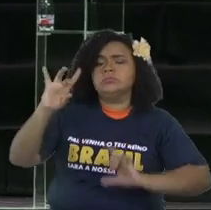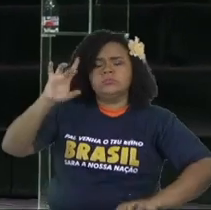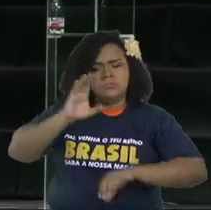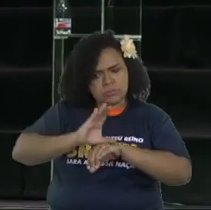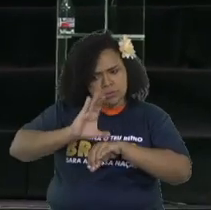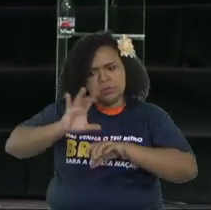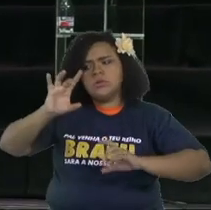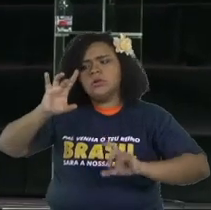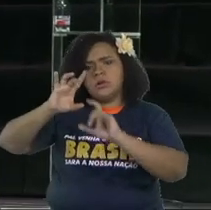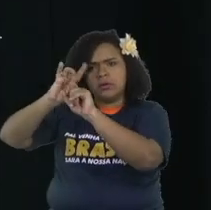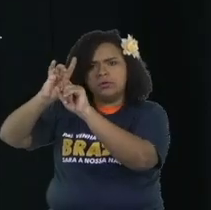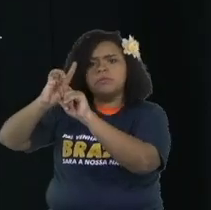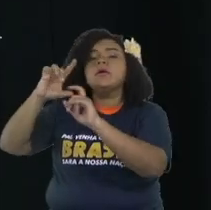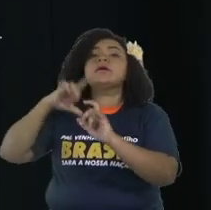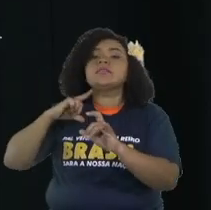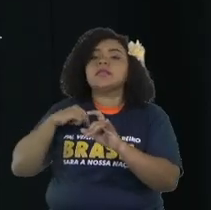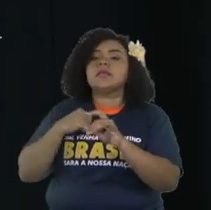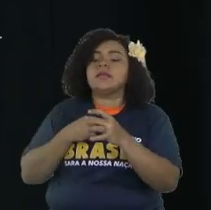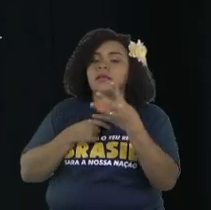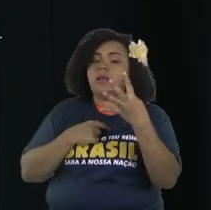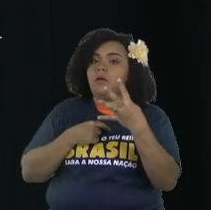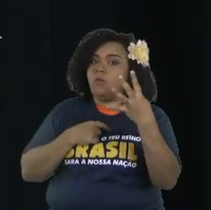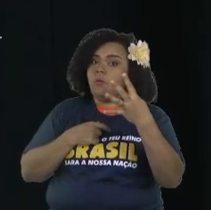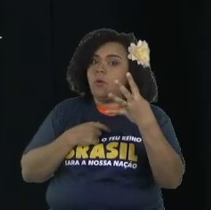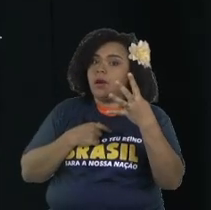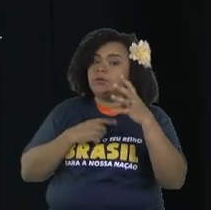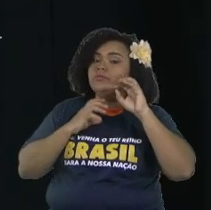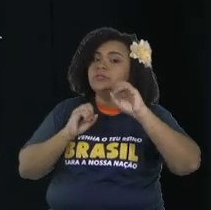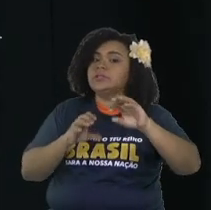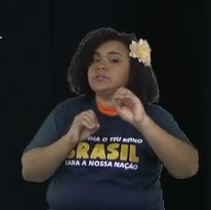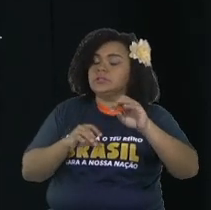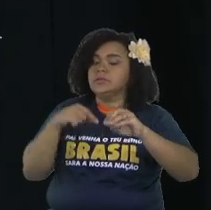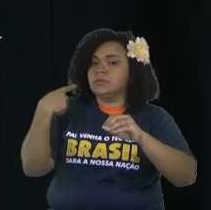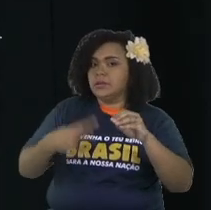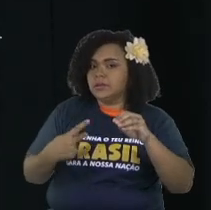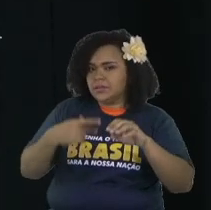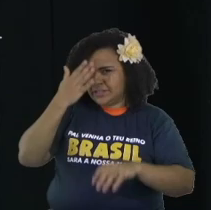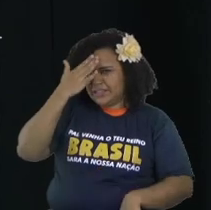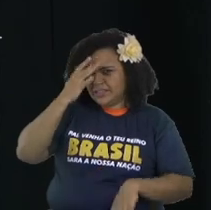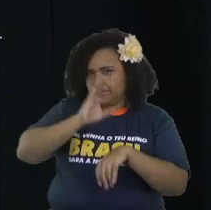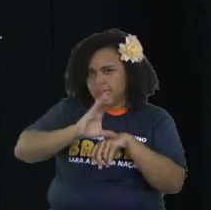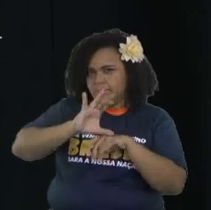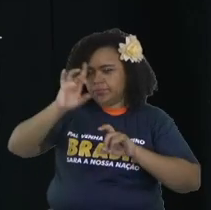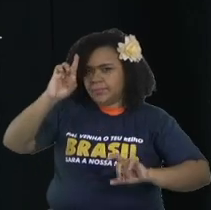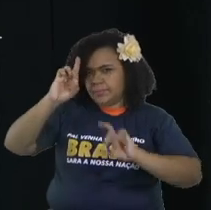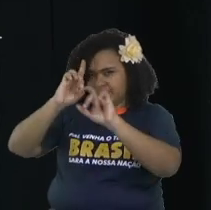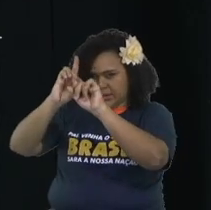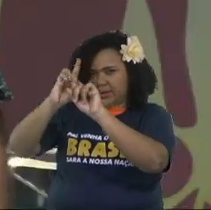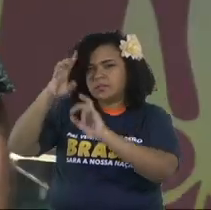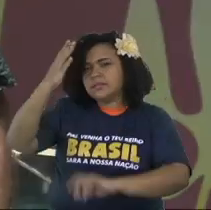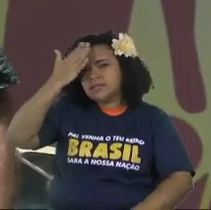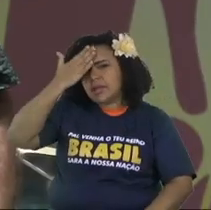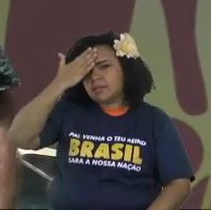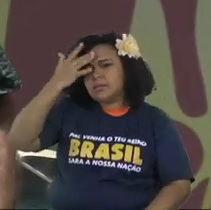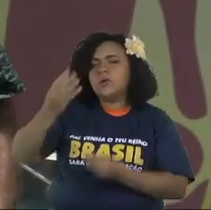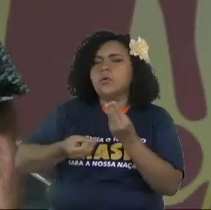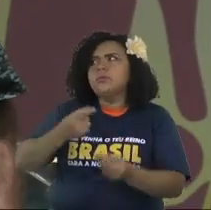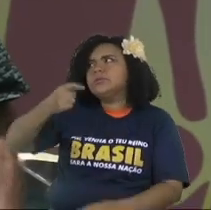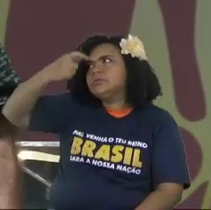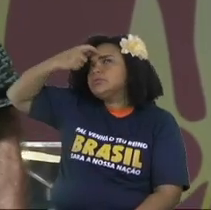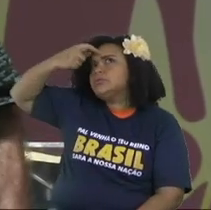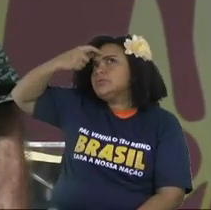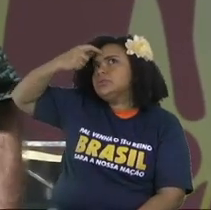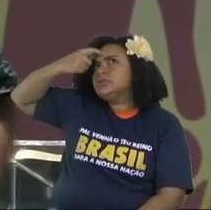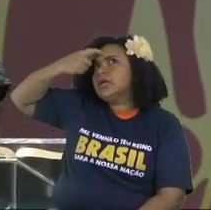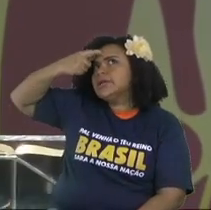do you remember the fourth lesson how many of you remember the fourth lesson the